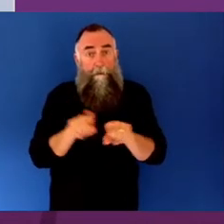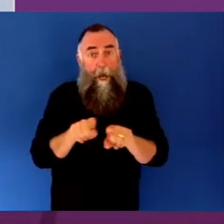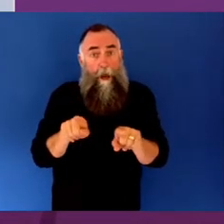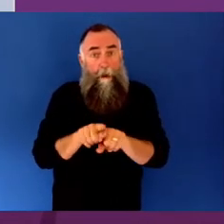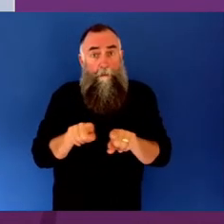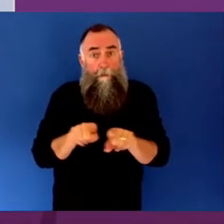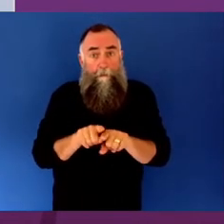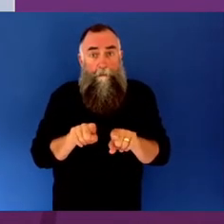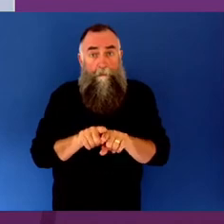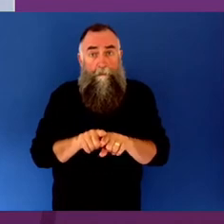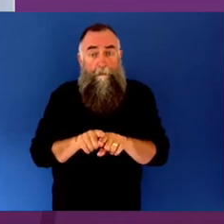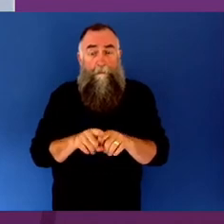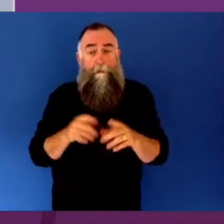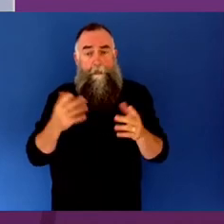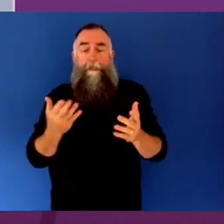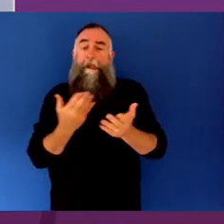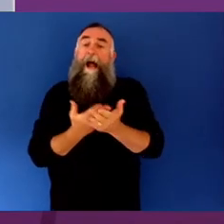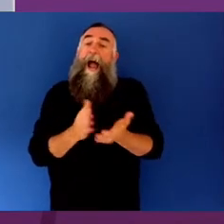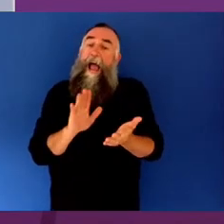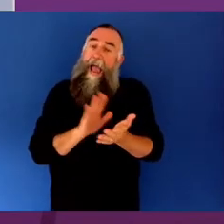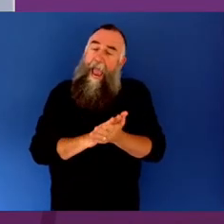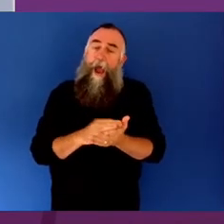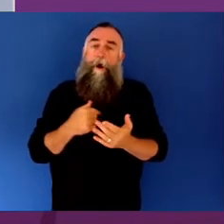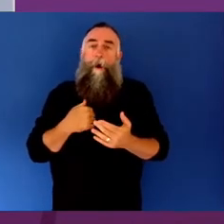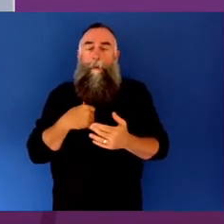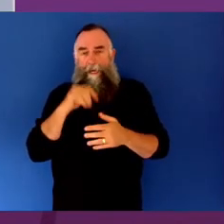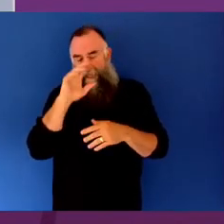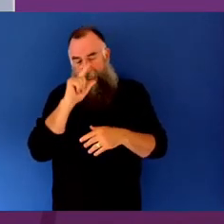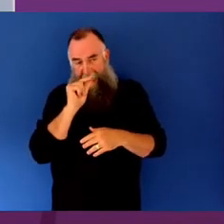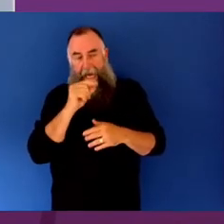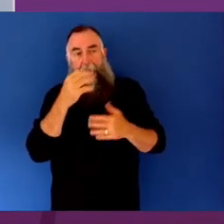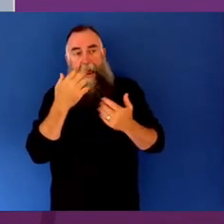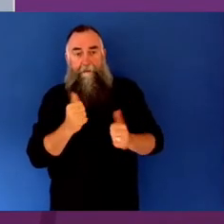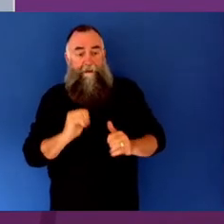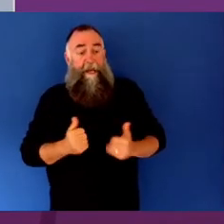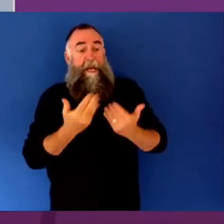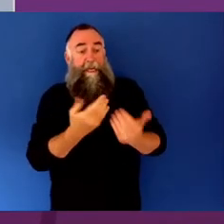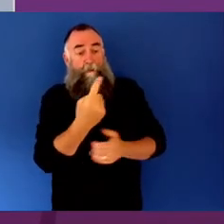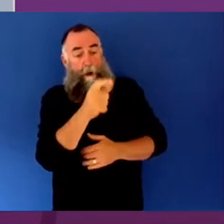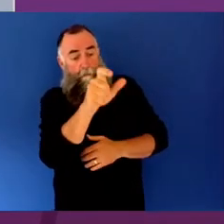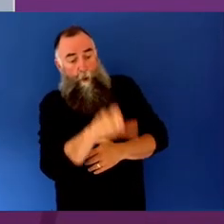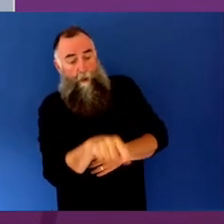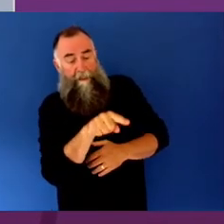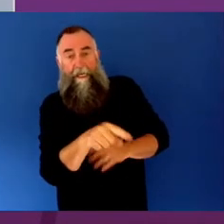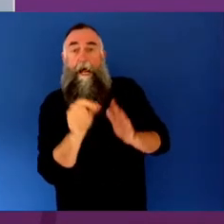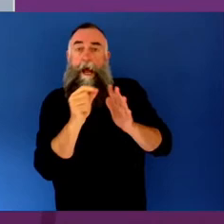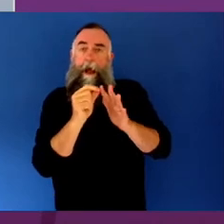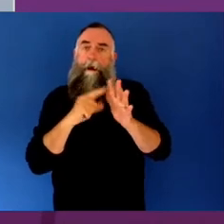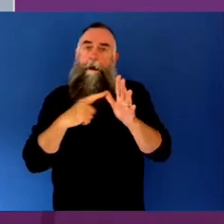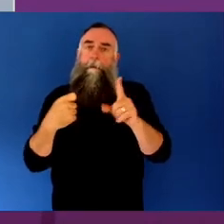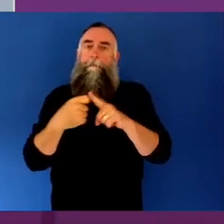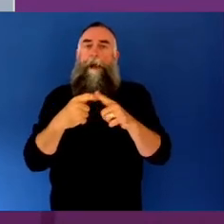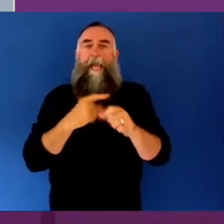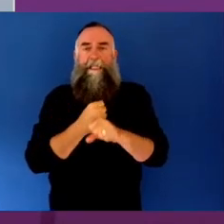actually create packages of care around a person as opposed to moments of treatment?